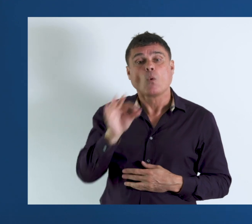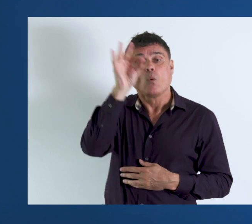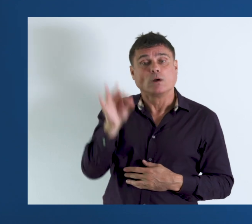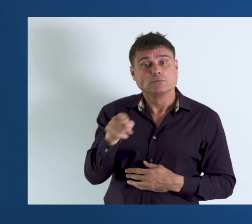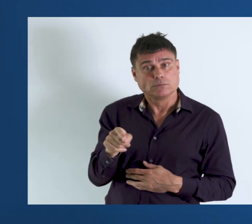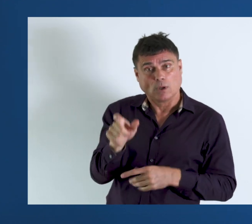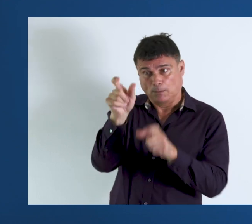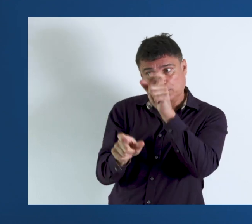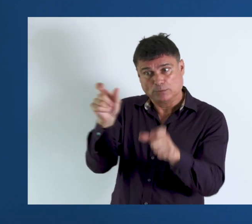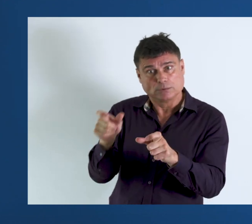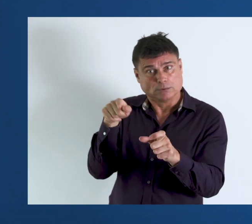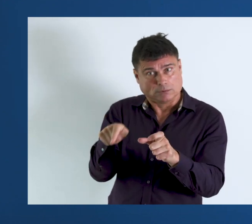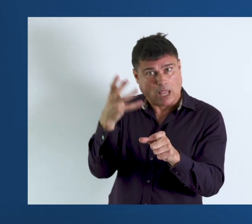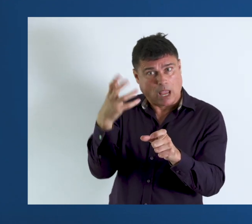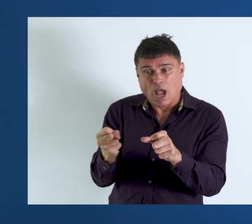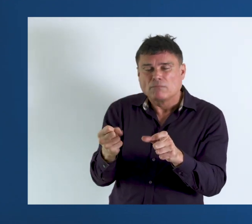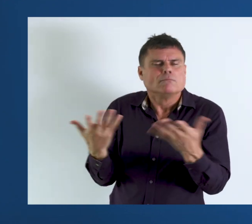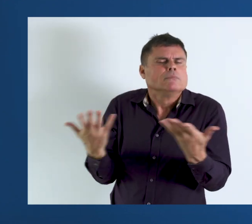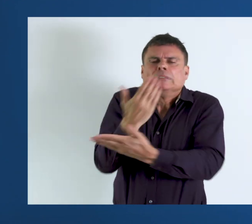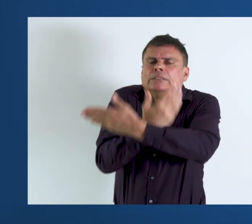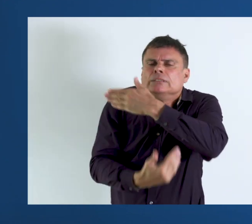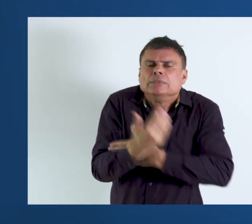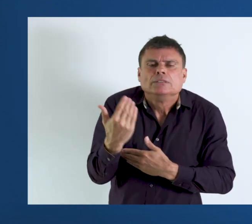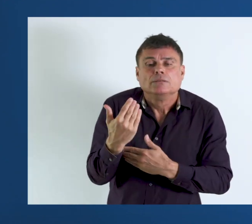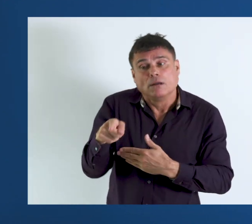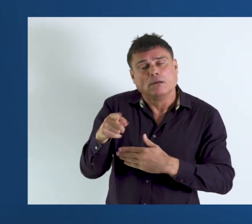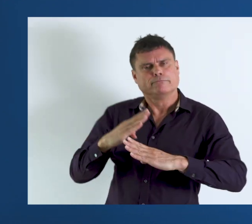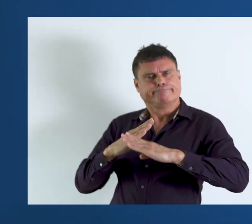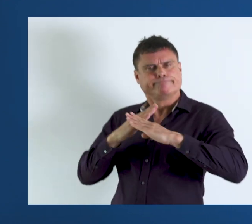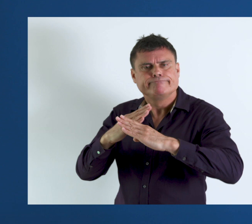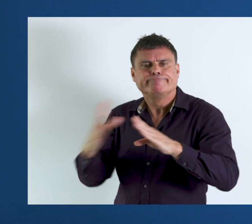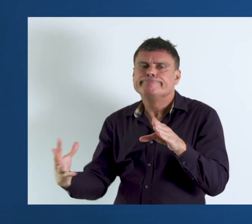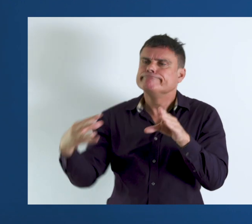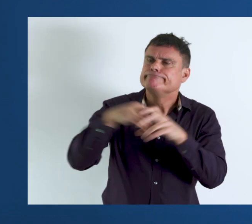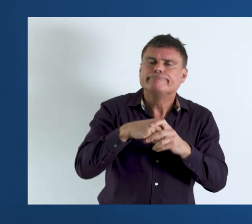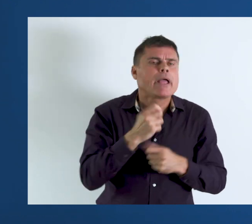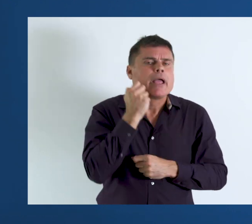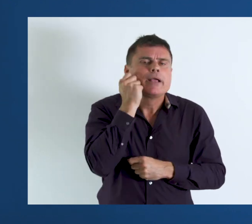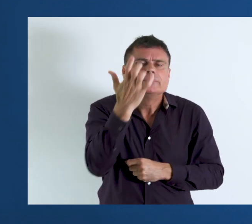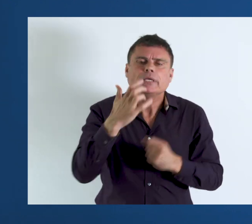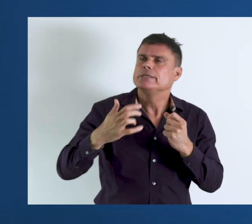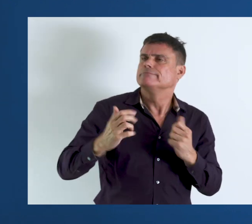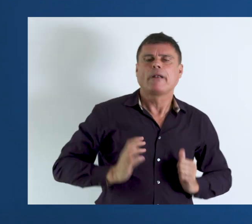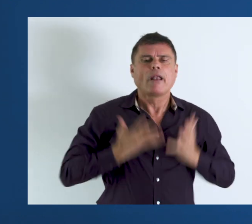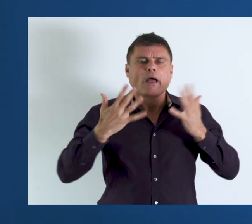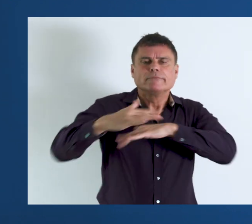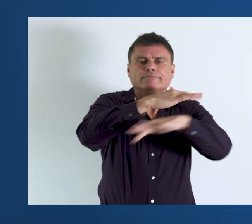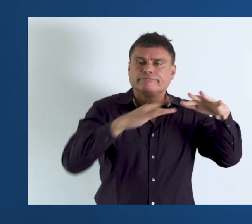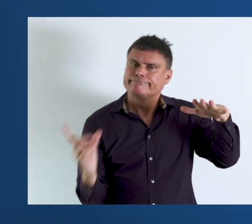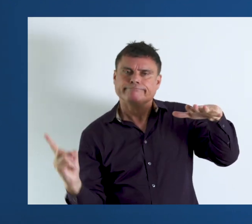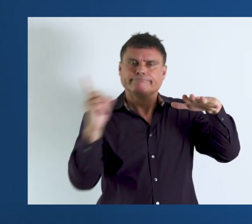does the person have any disability that prevents him or her from performing everyday activity